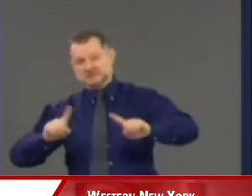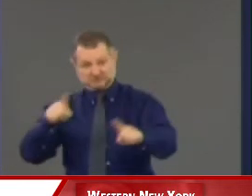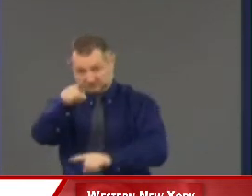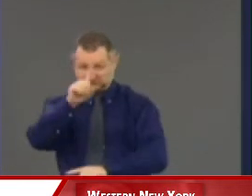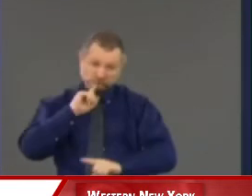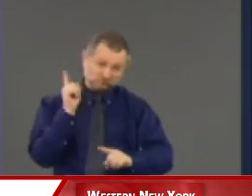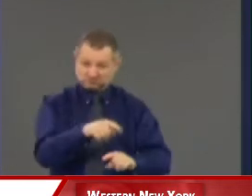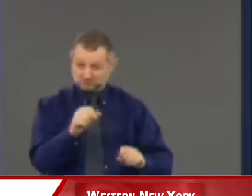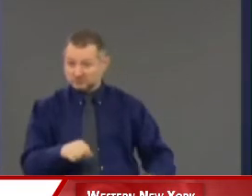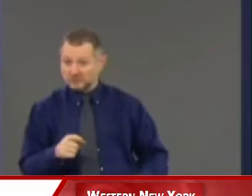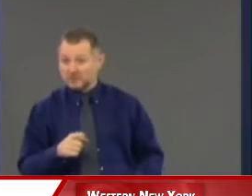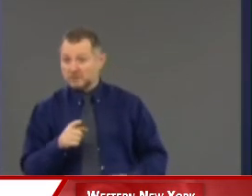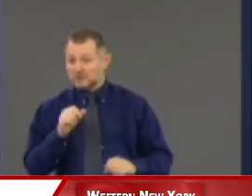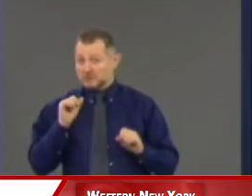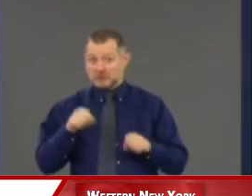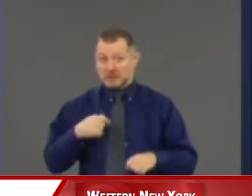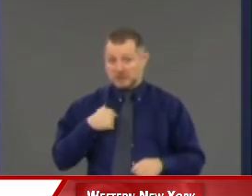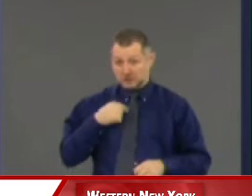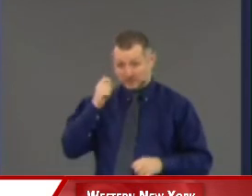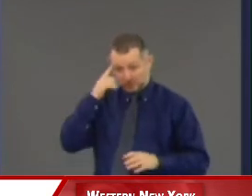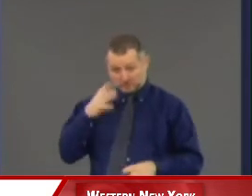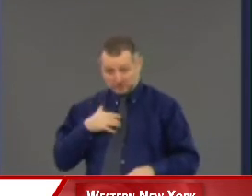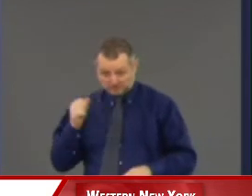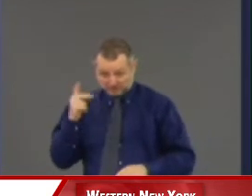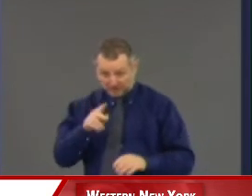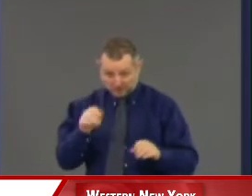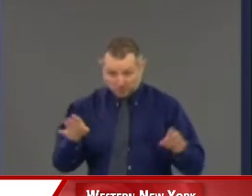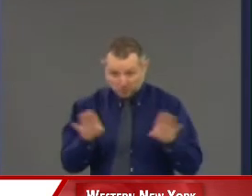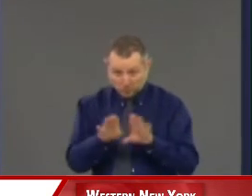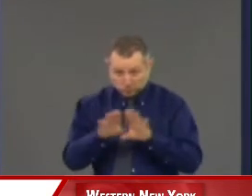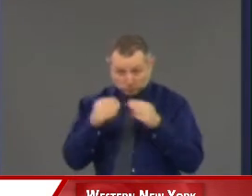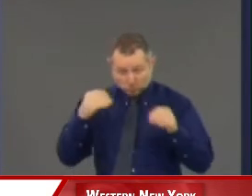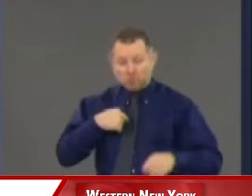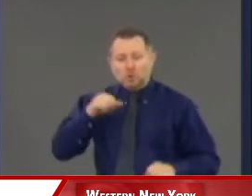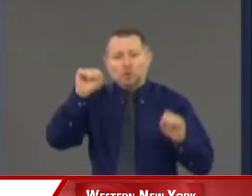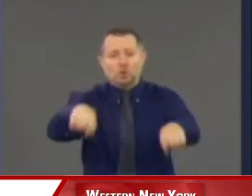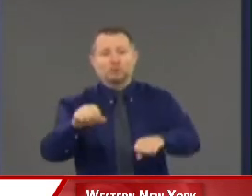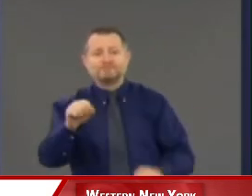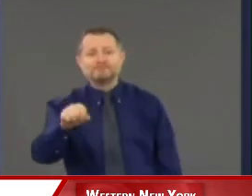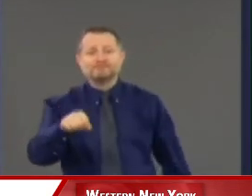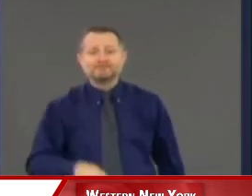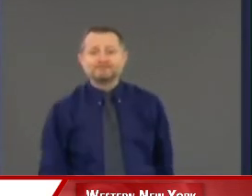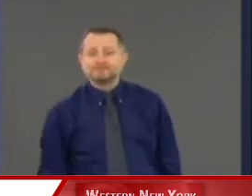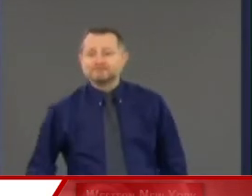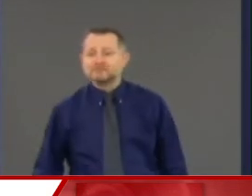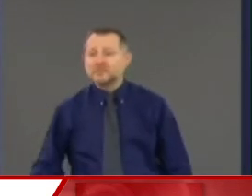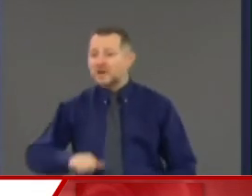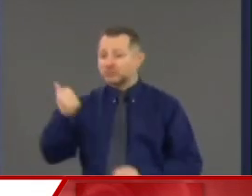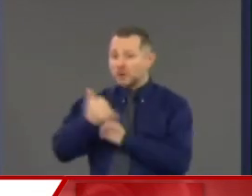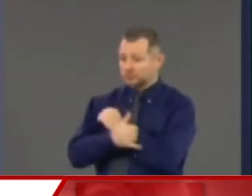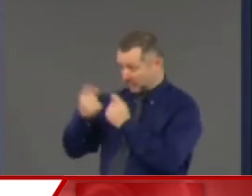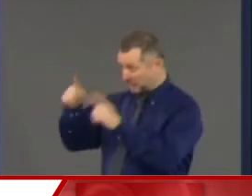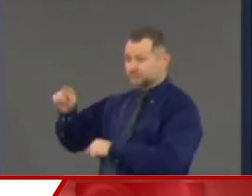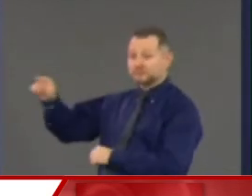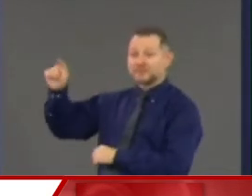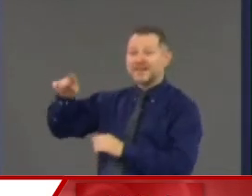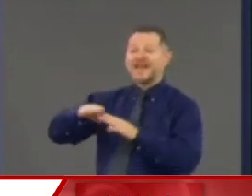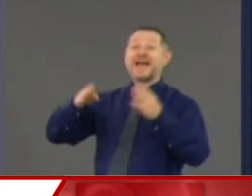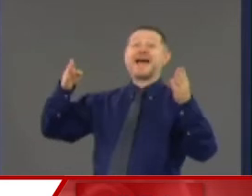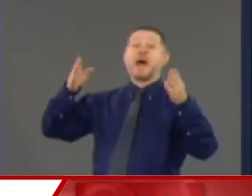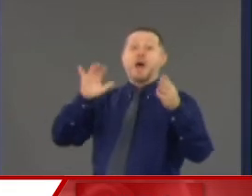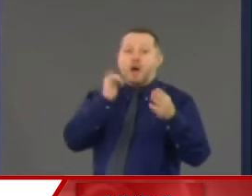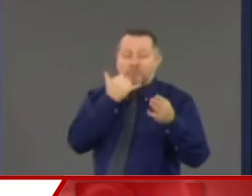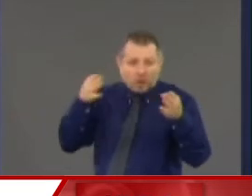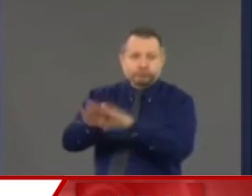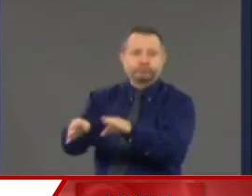Can you go back? Yes. Many places have gone back. That's why we use these